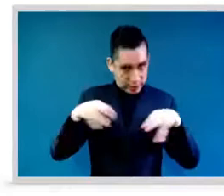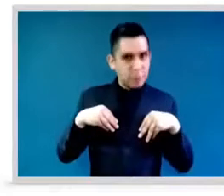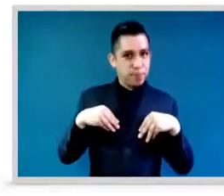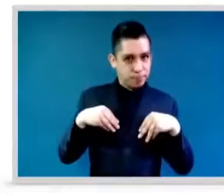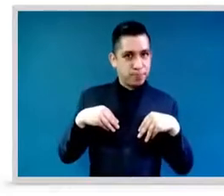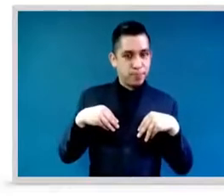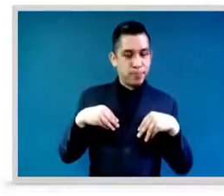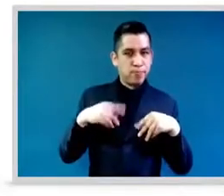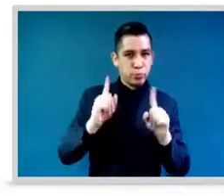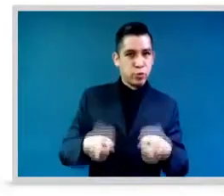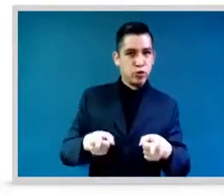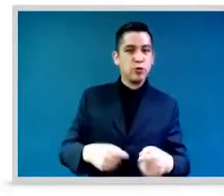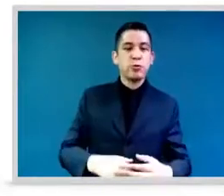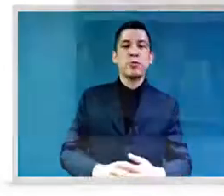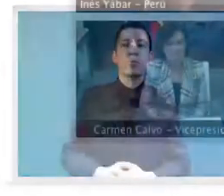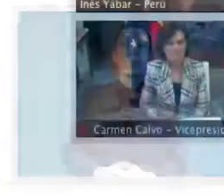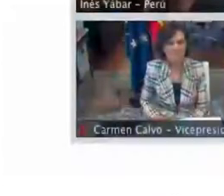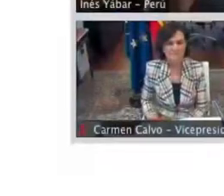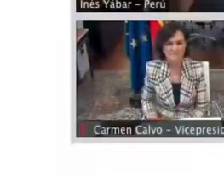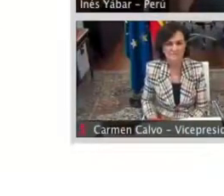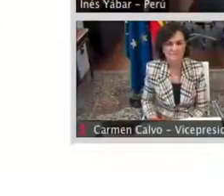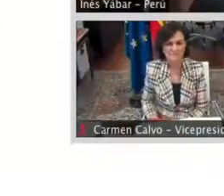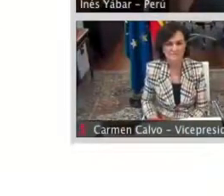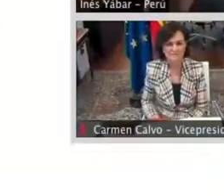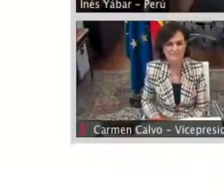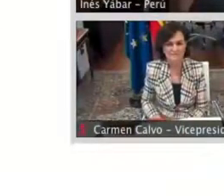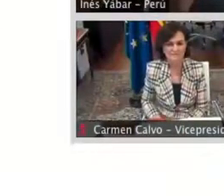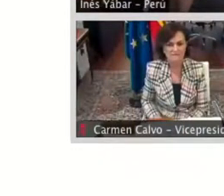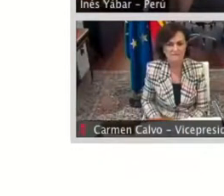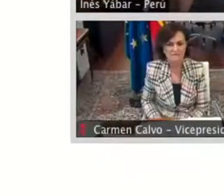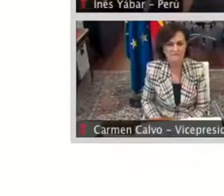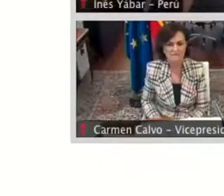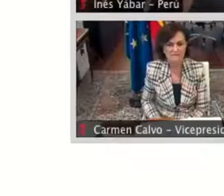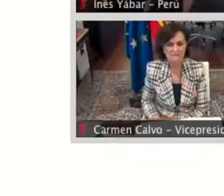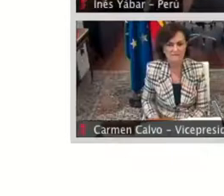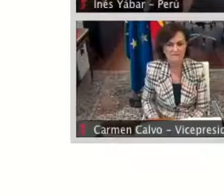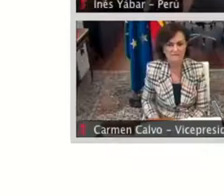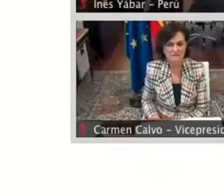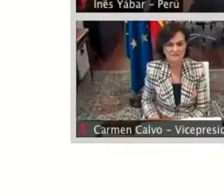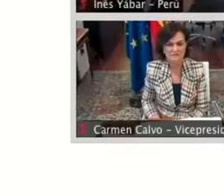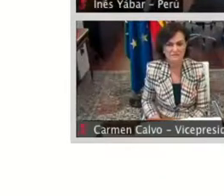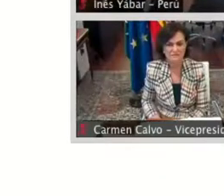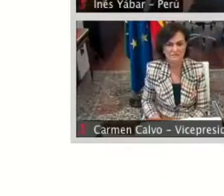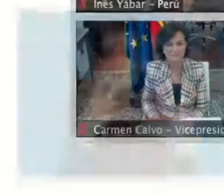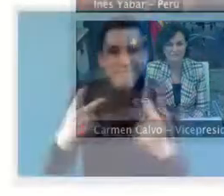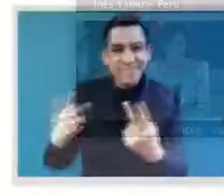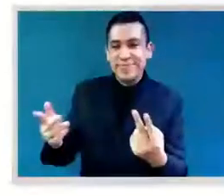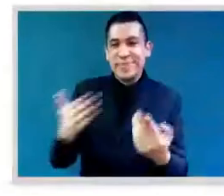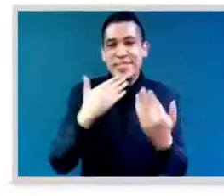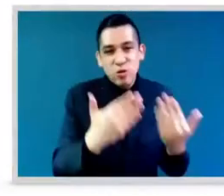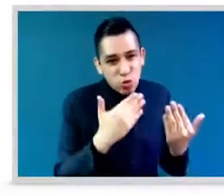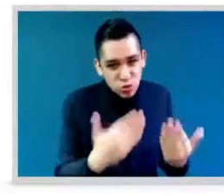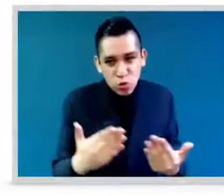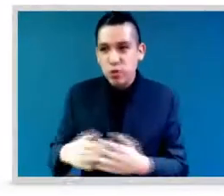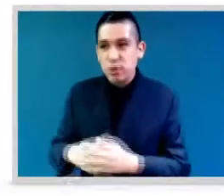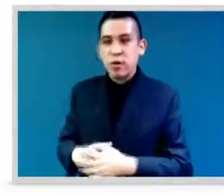Thank you, Christy. No, you're doing great. And I want to, I agree so much with what you're saying,